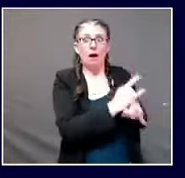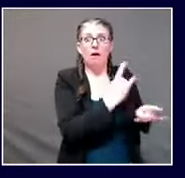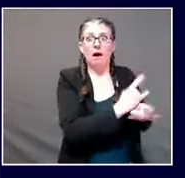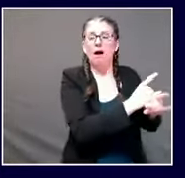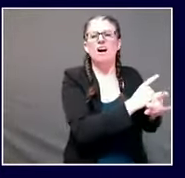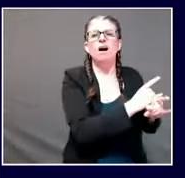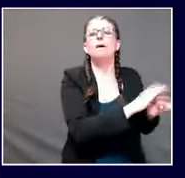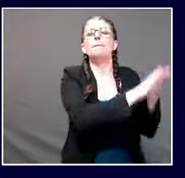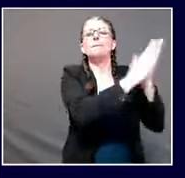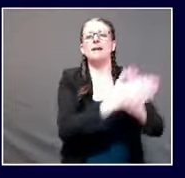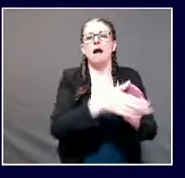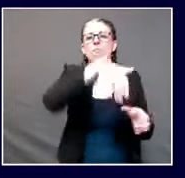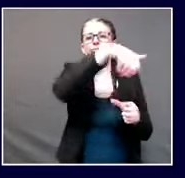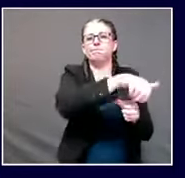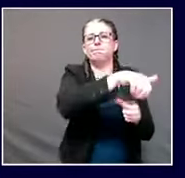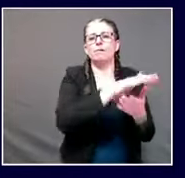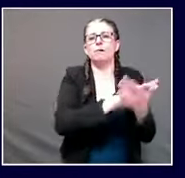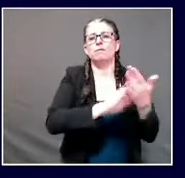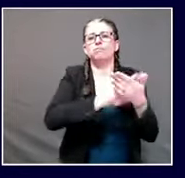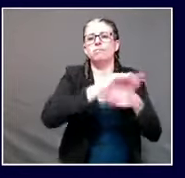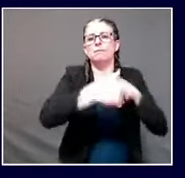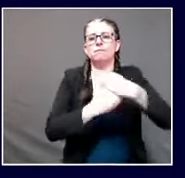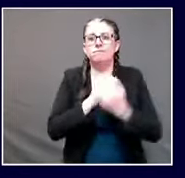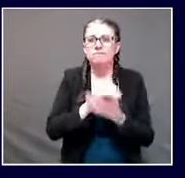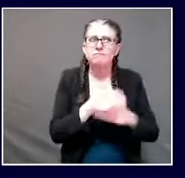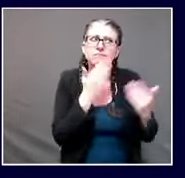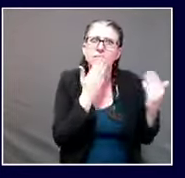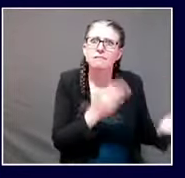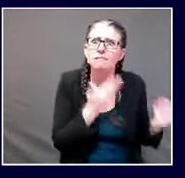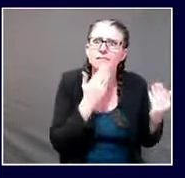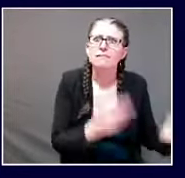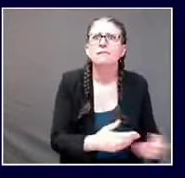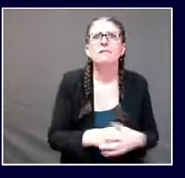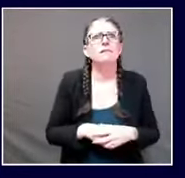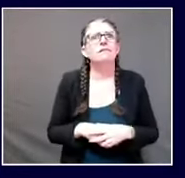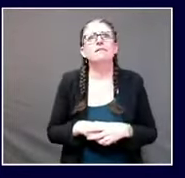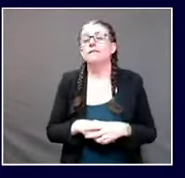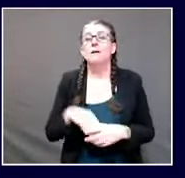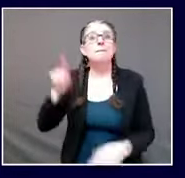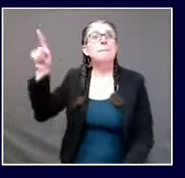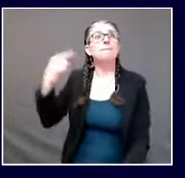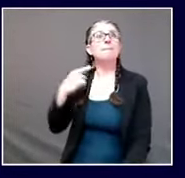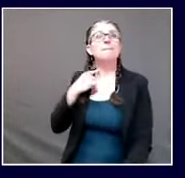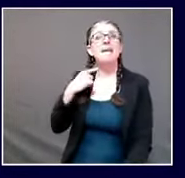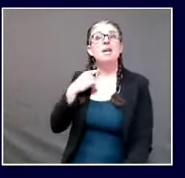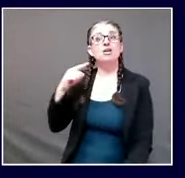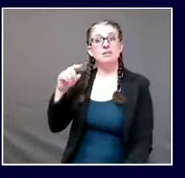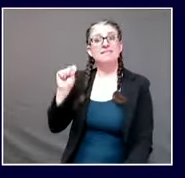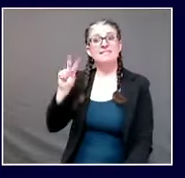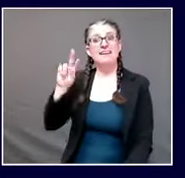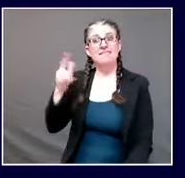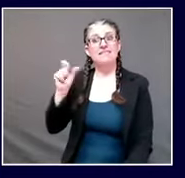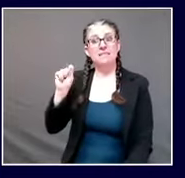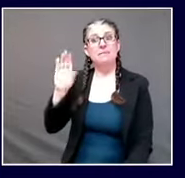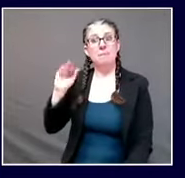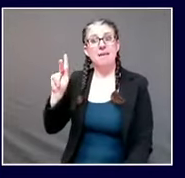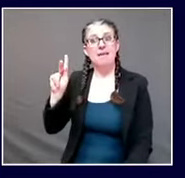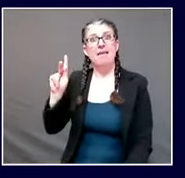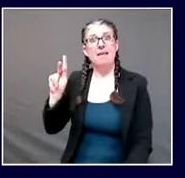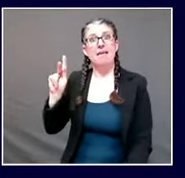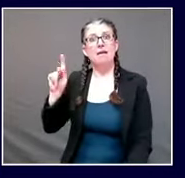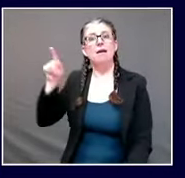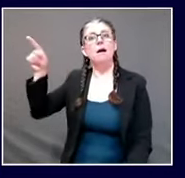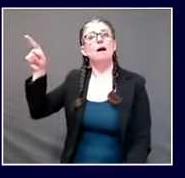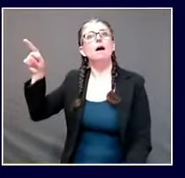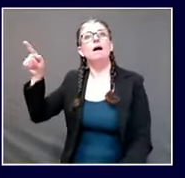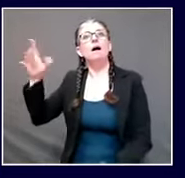American Roots as well. To Bangor Savings for helping us connect school kids to the internet. To LL Bean